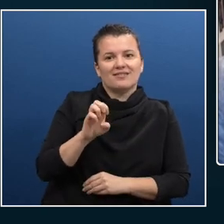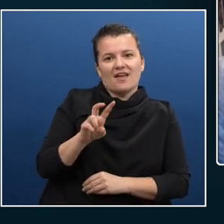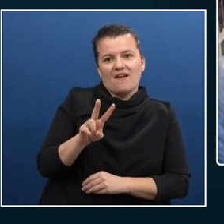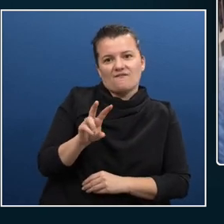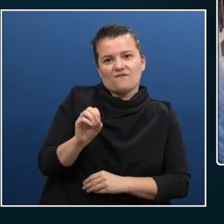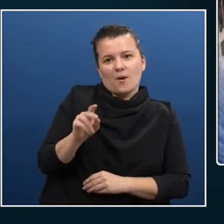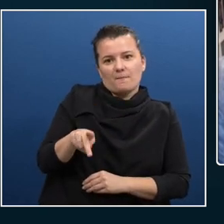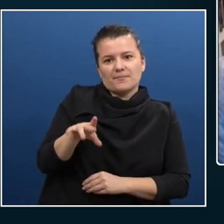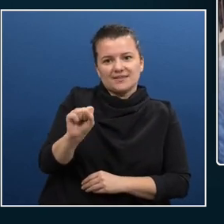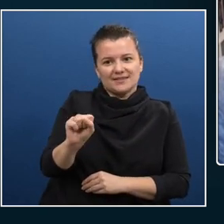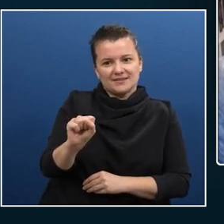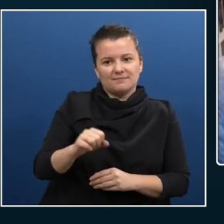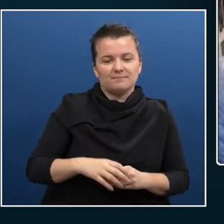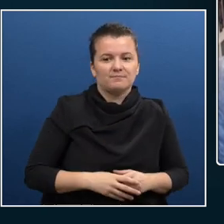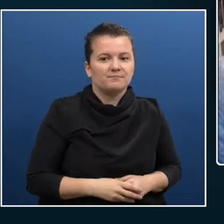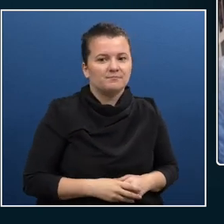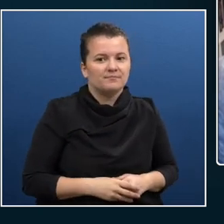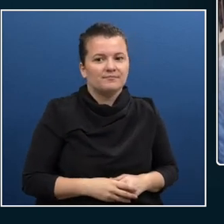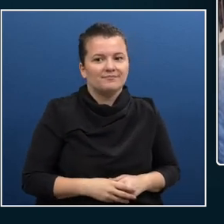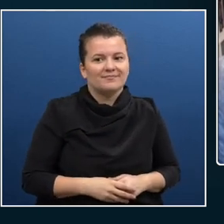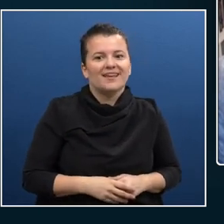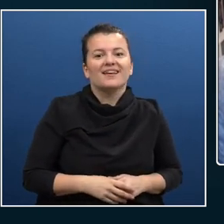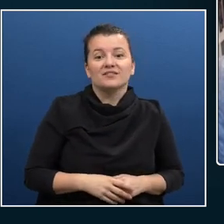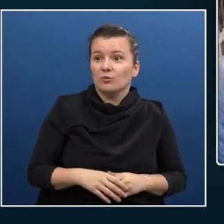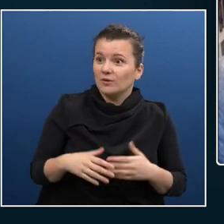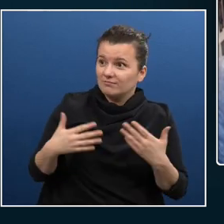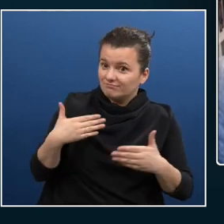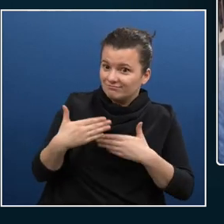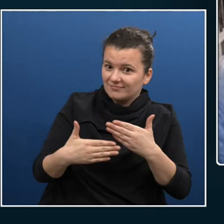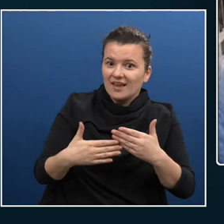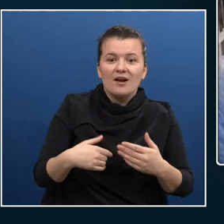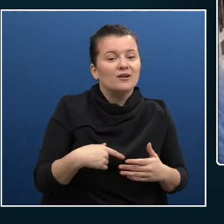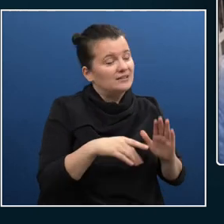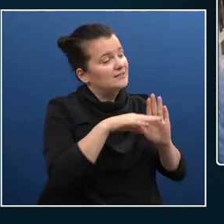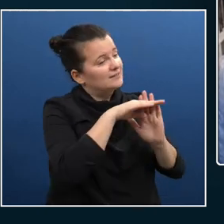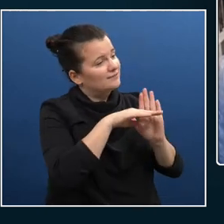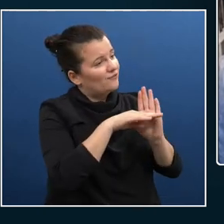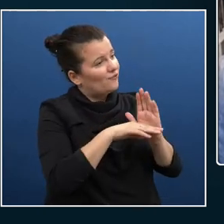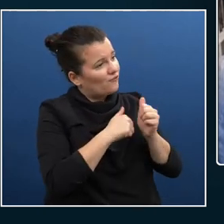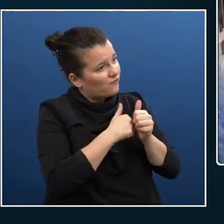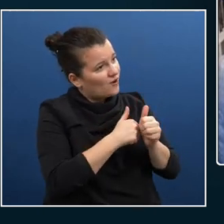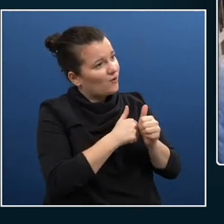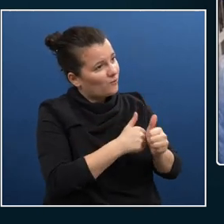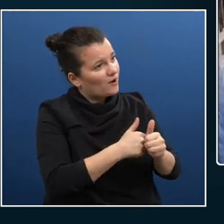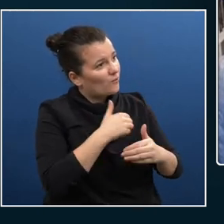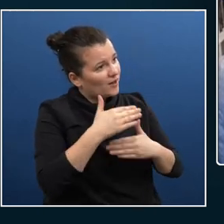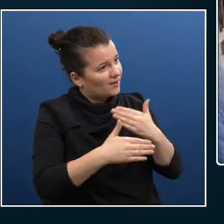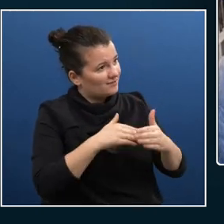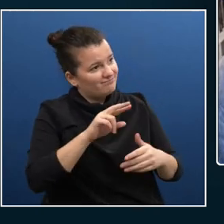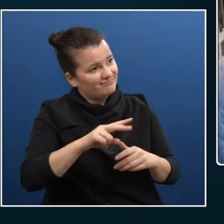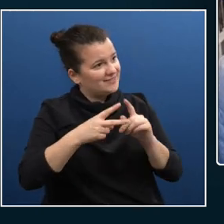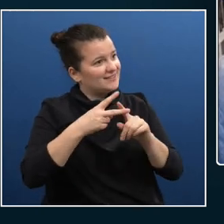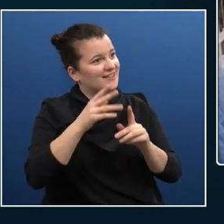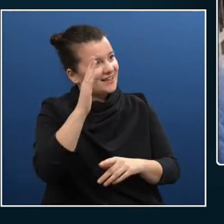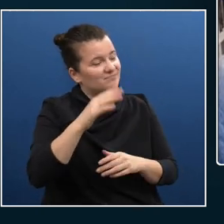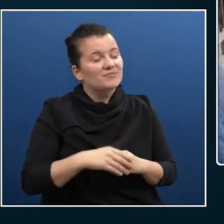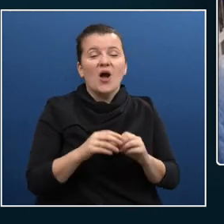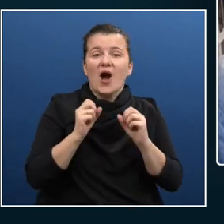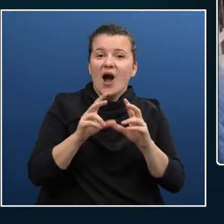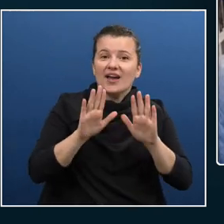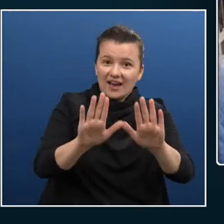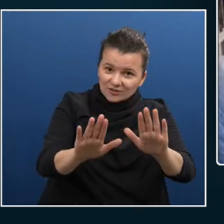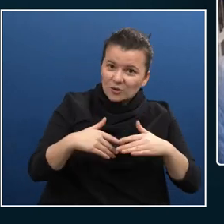If we follow the schedule, it will. Yeah, well, we most definitely will. So, we'll be back in a couple of minutes with